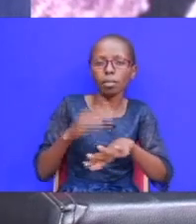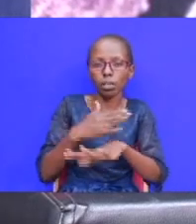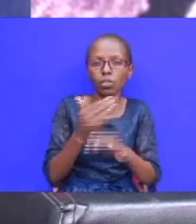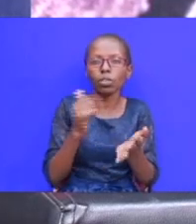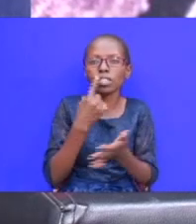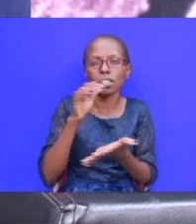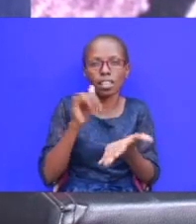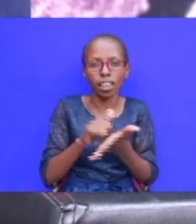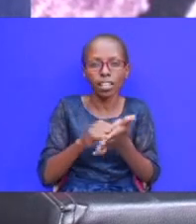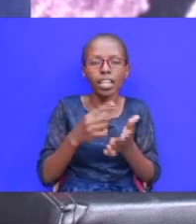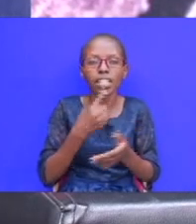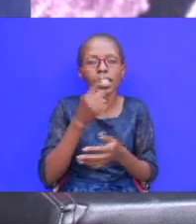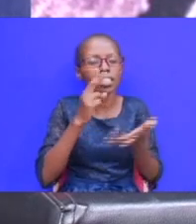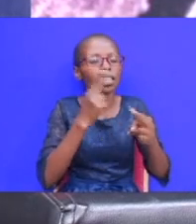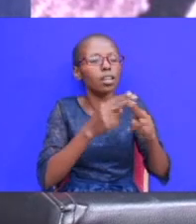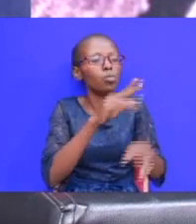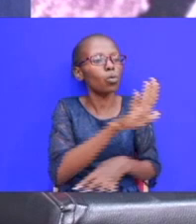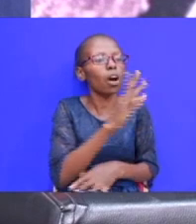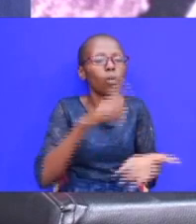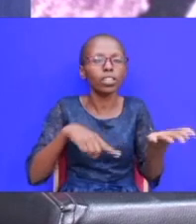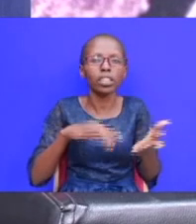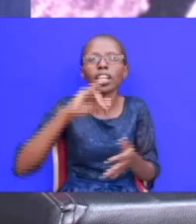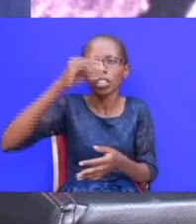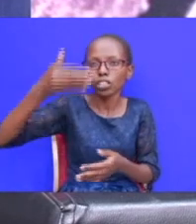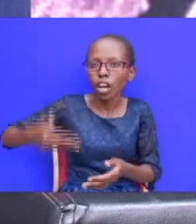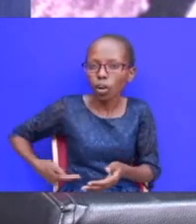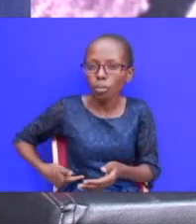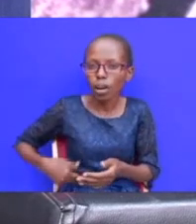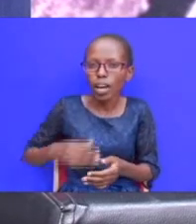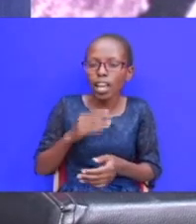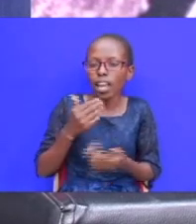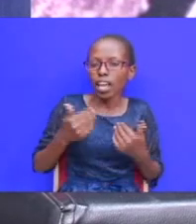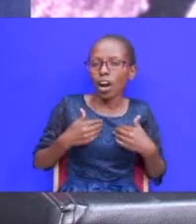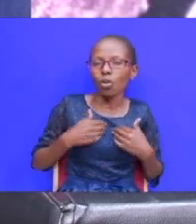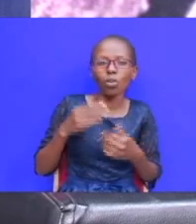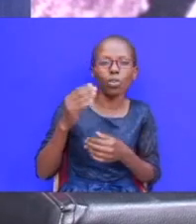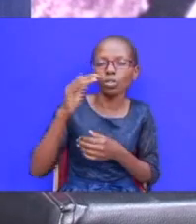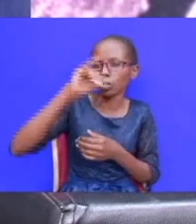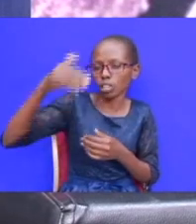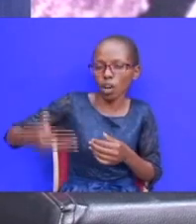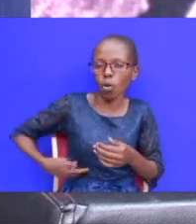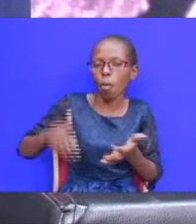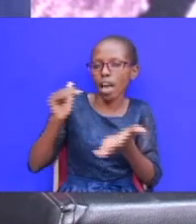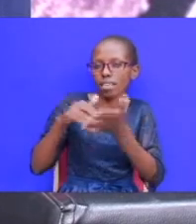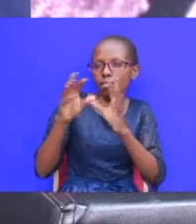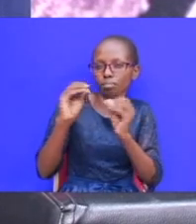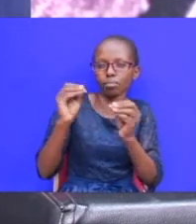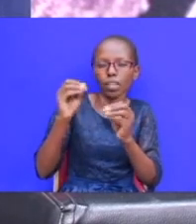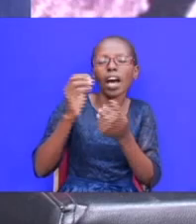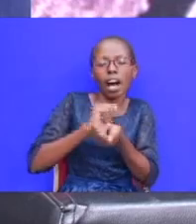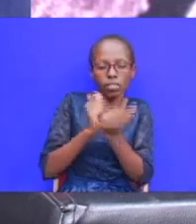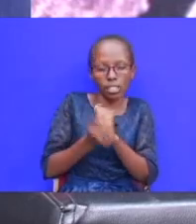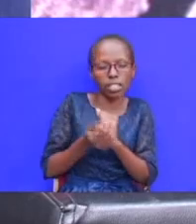correctly what's your name he said jacob but he said now it's no longer will be jacob but i've changed it because i've realized that